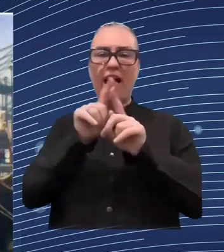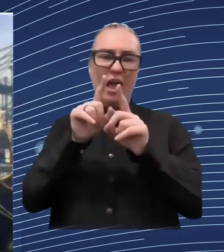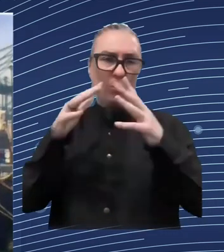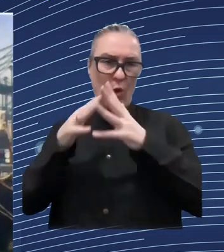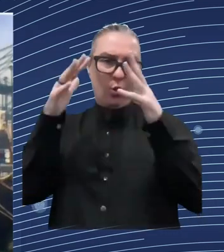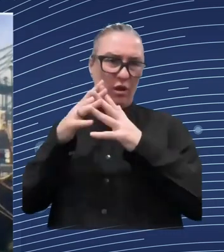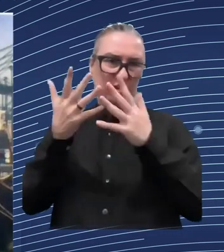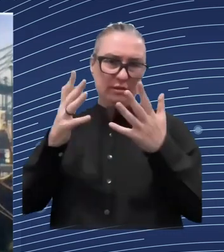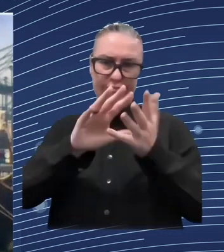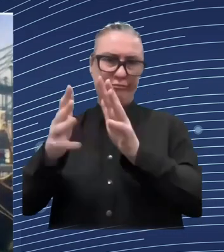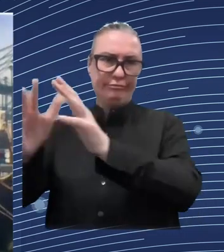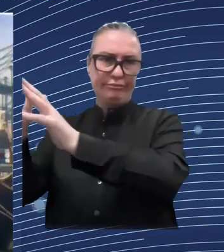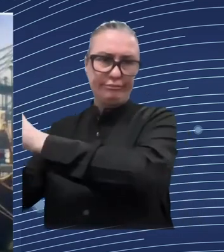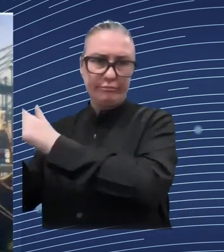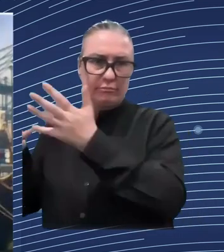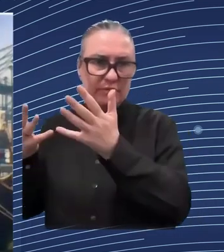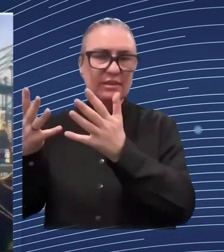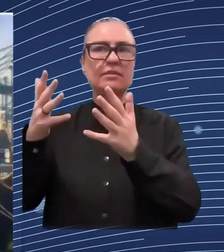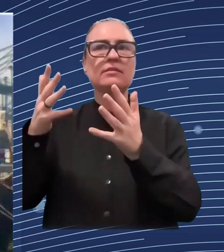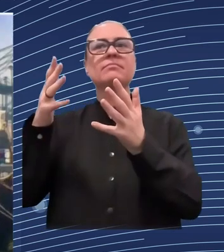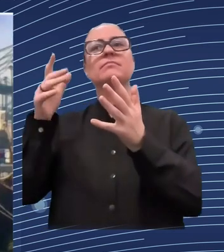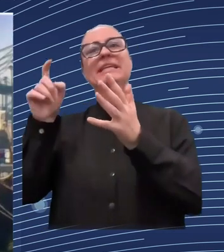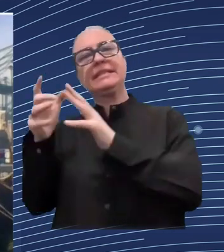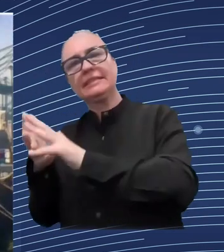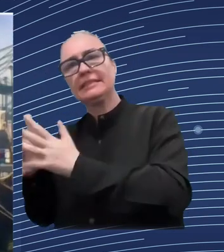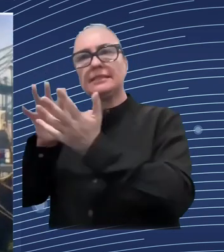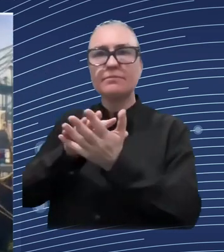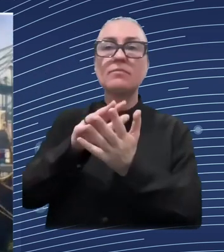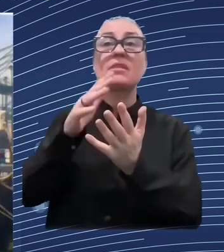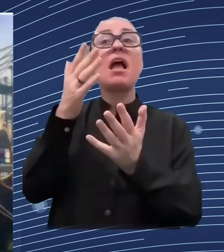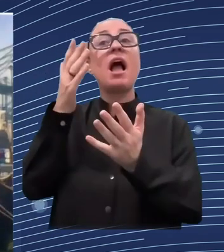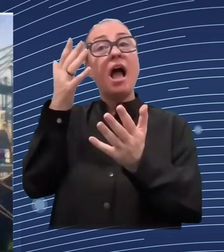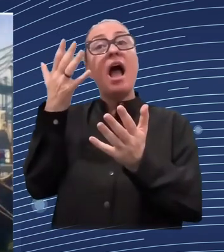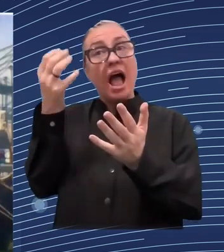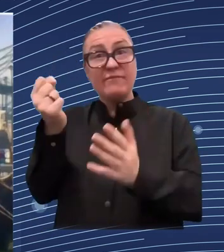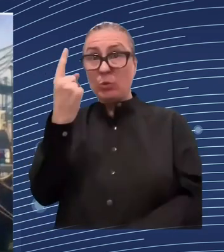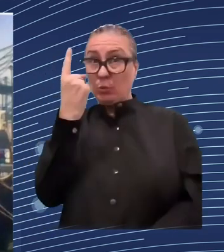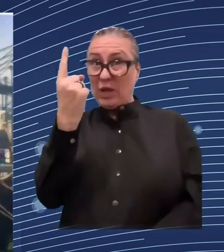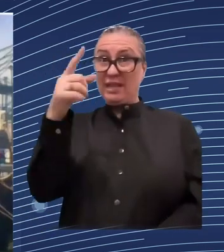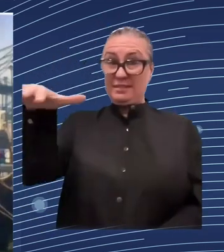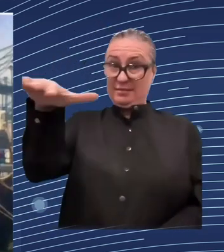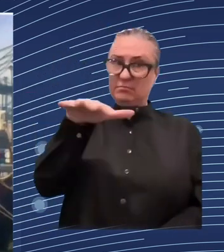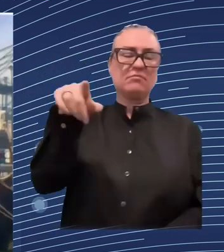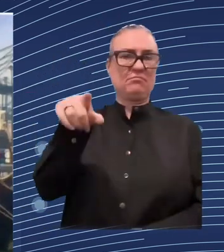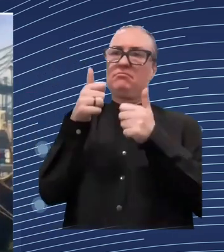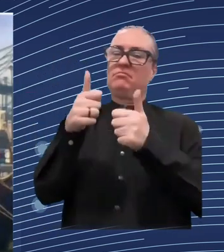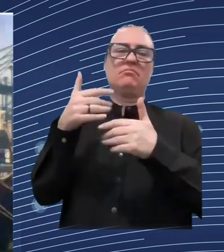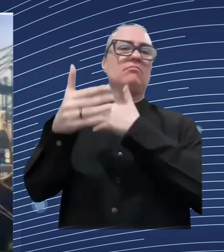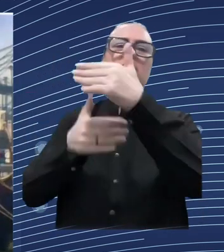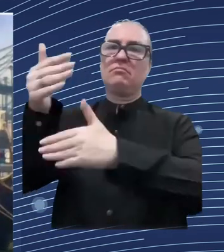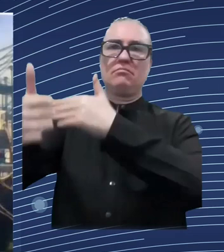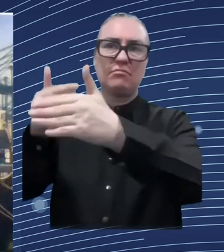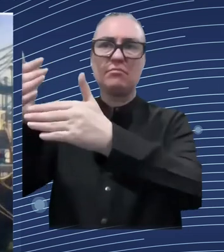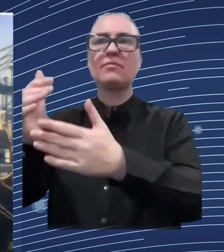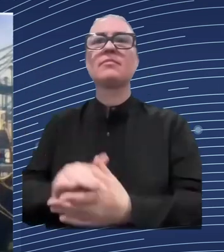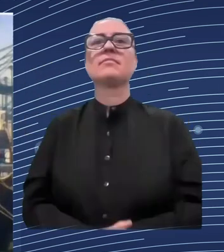um the education system in this area to further strengthen but they are in a good point in this area those would